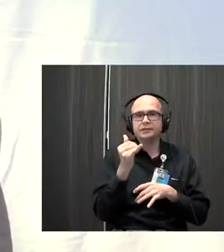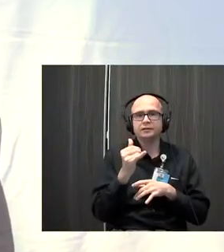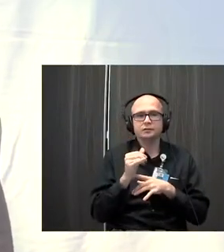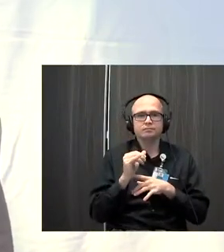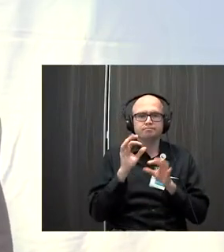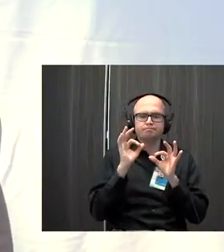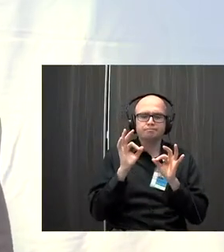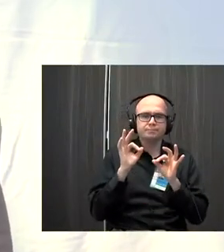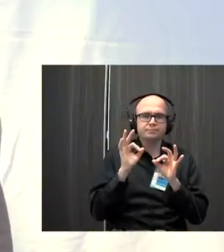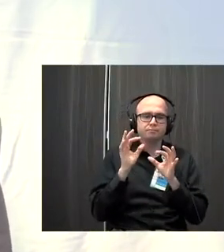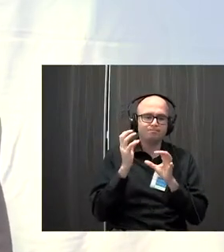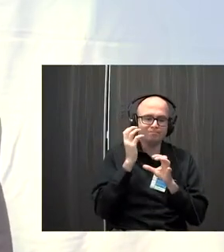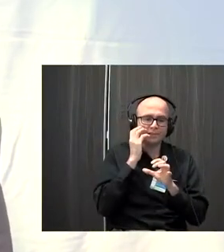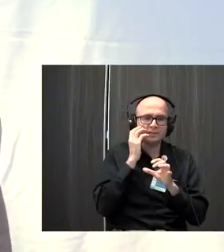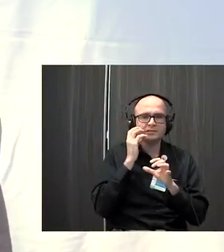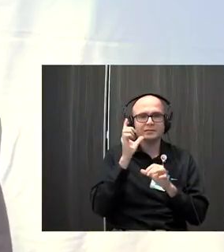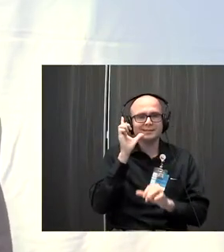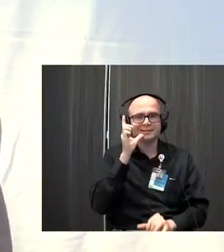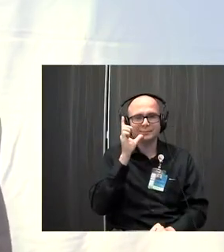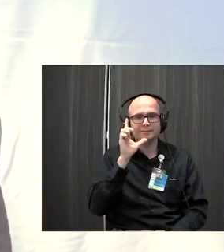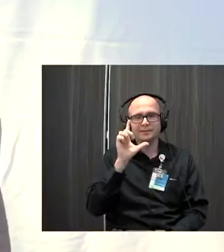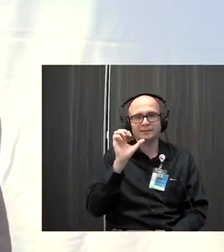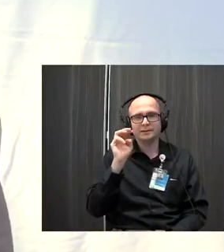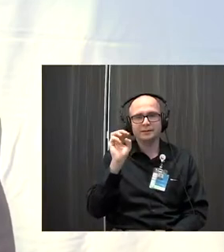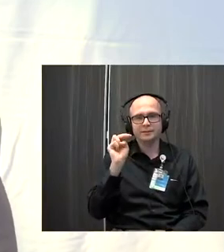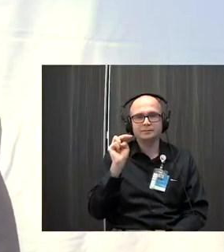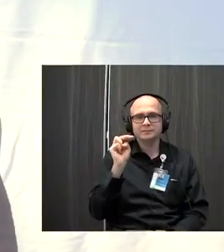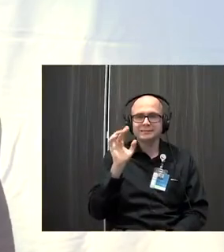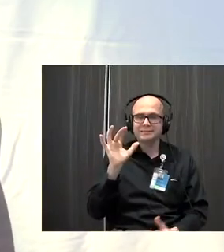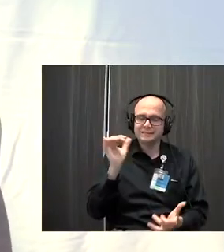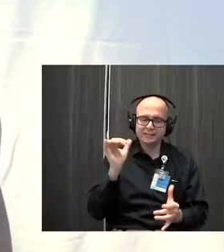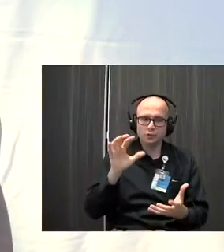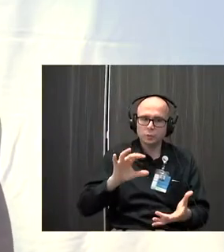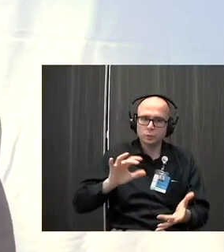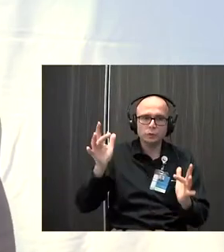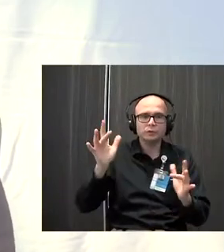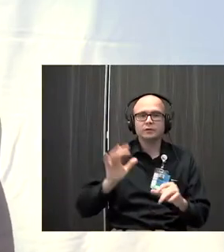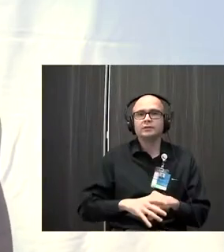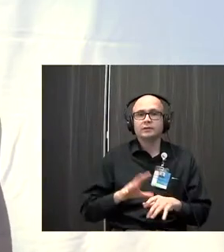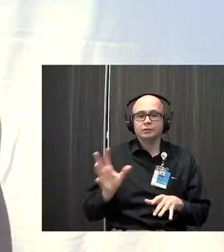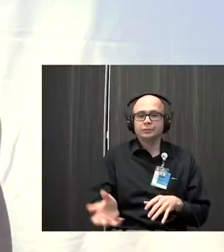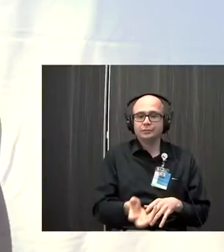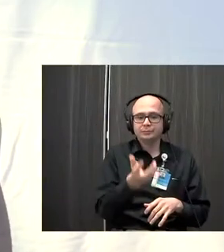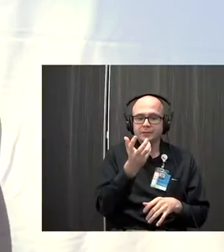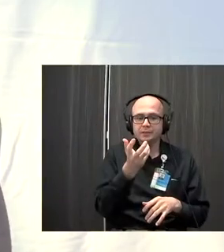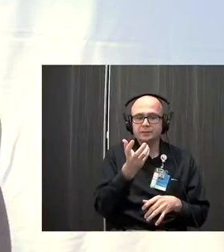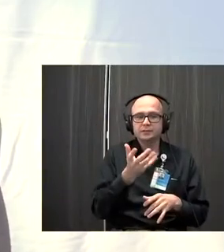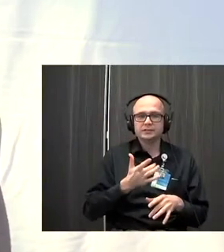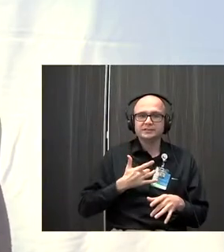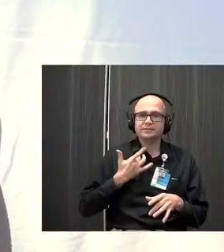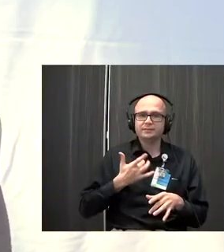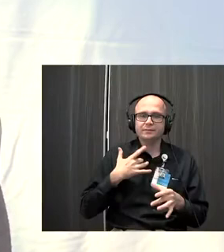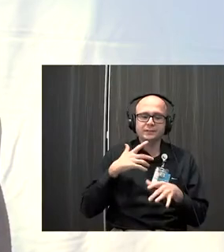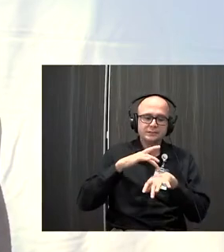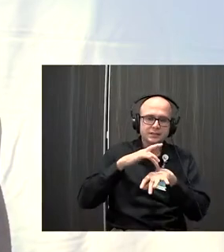ripe, plump, juicy-looking lemon. Bright, bright yellow. And you imagine picking it up in your hand and you feel the texture